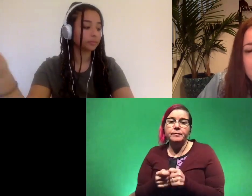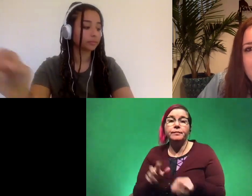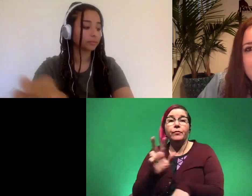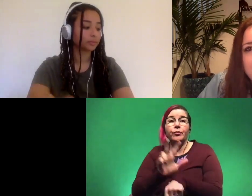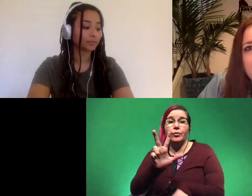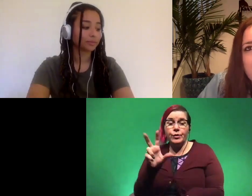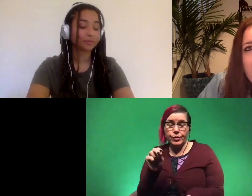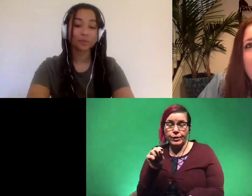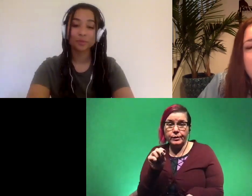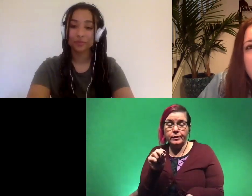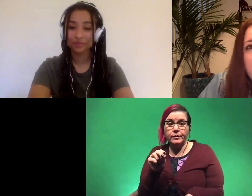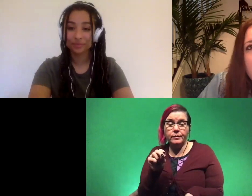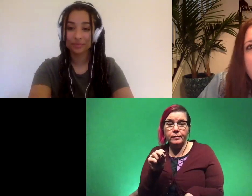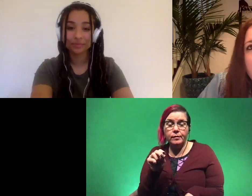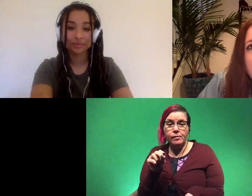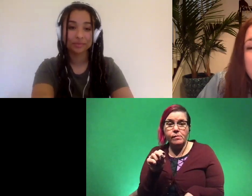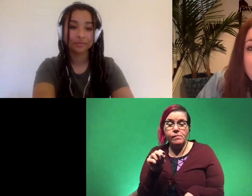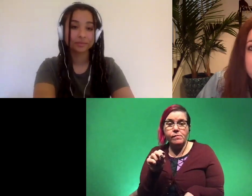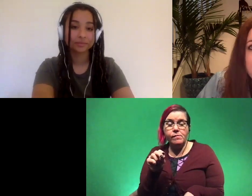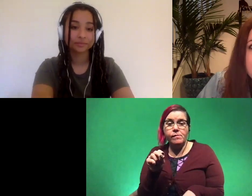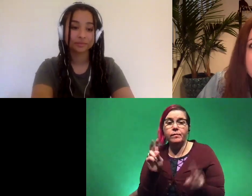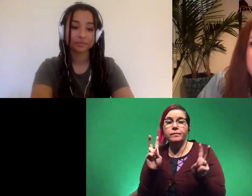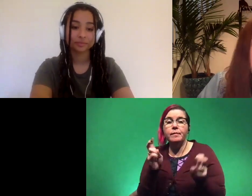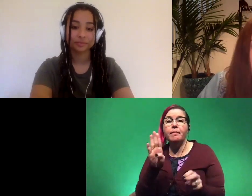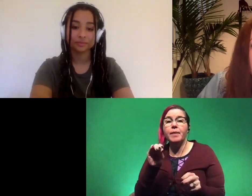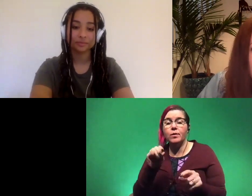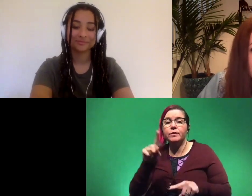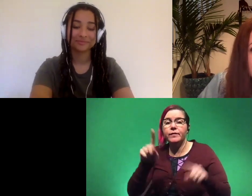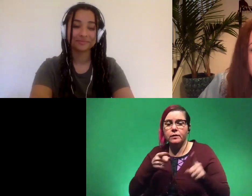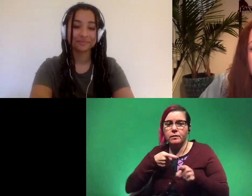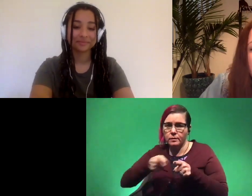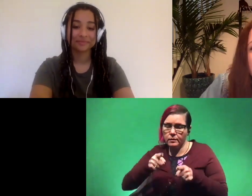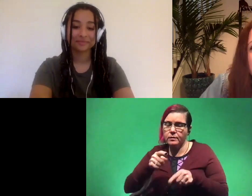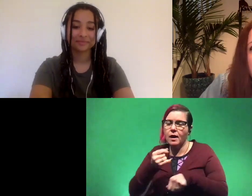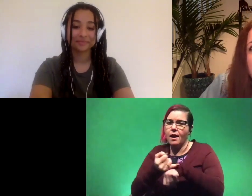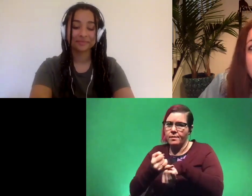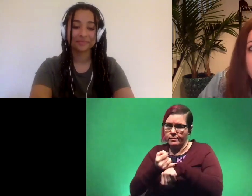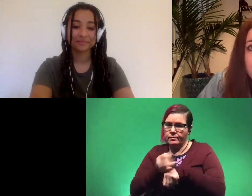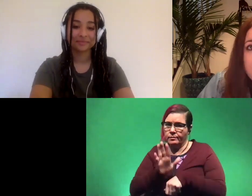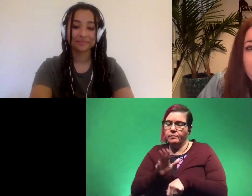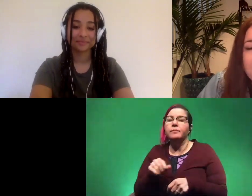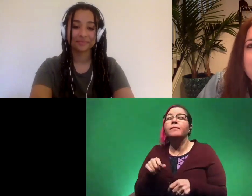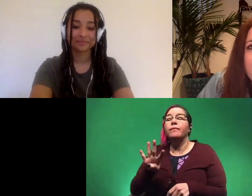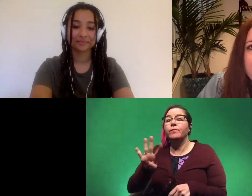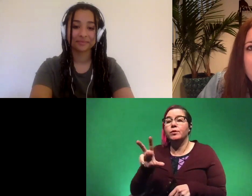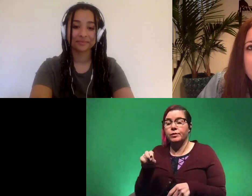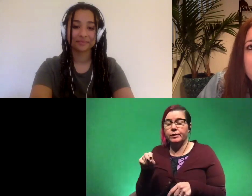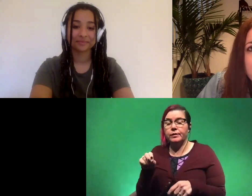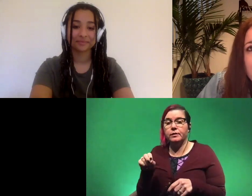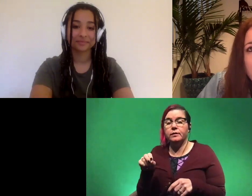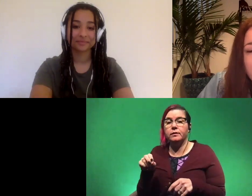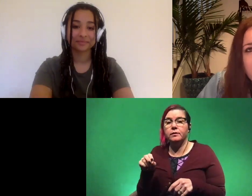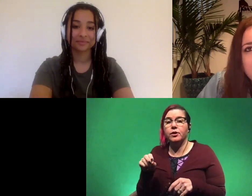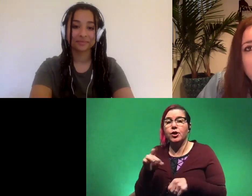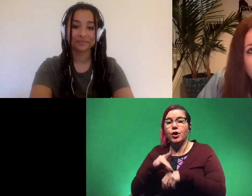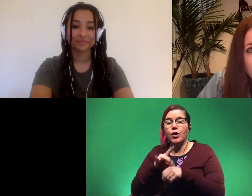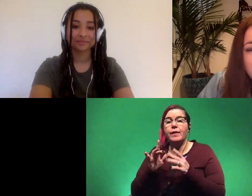30 p.m eastern we have one on biodiversity specifically in islands and then at 4 30 we're going to be hearing from the earth